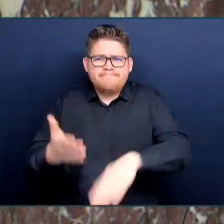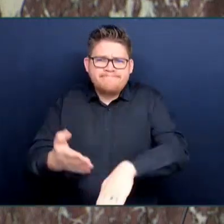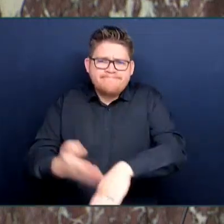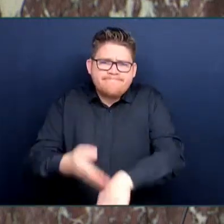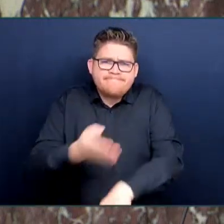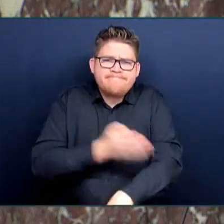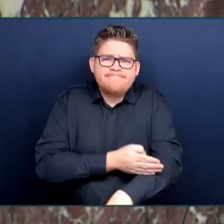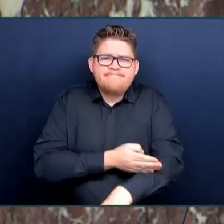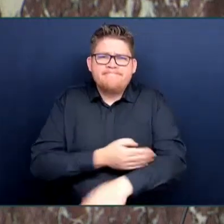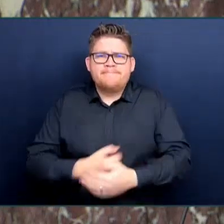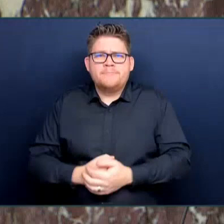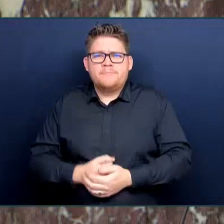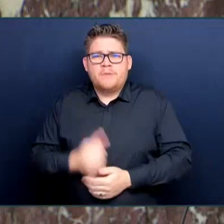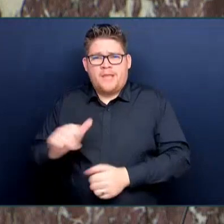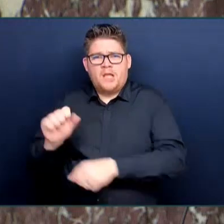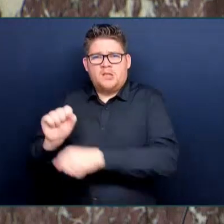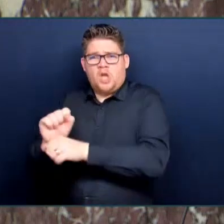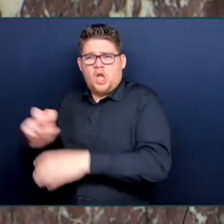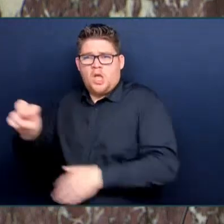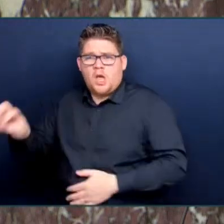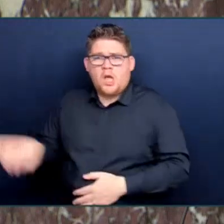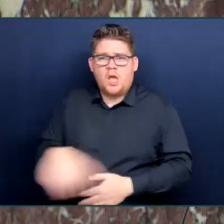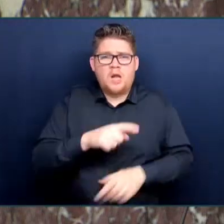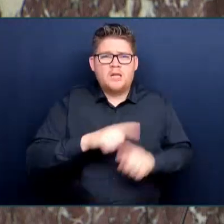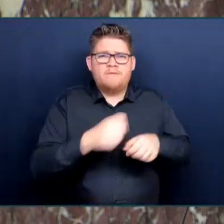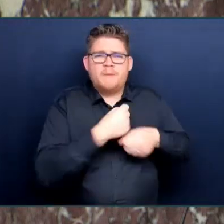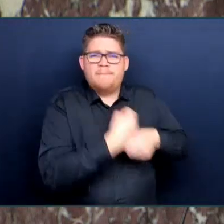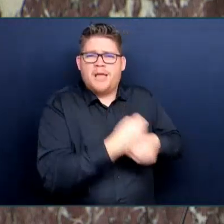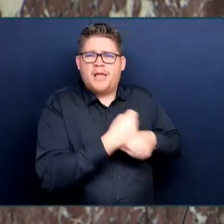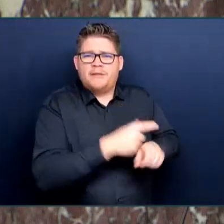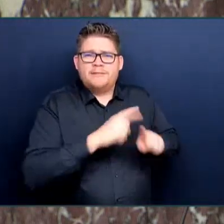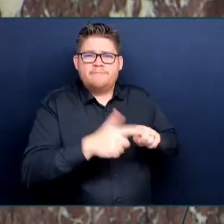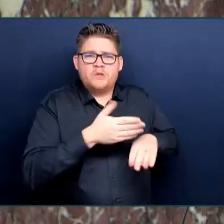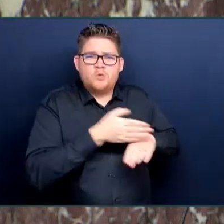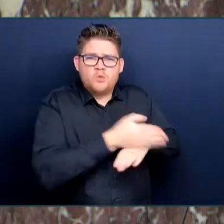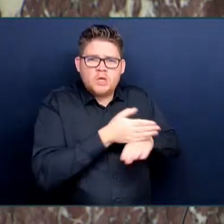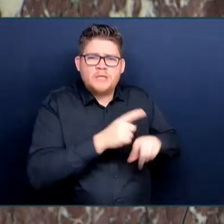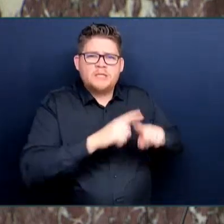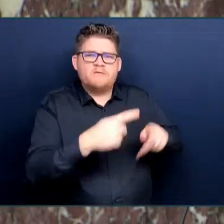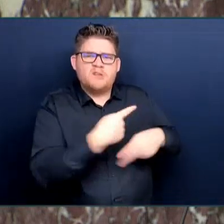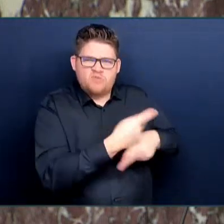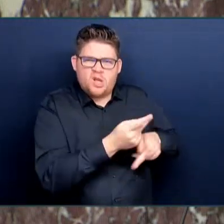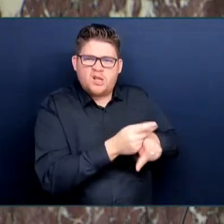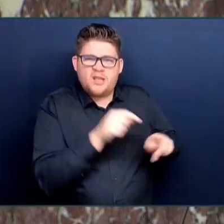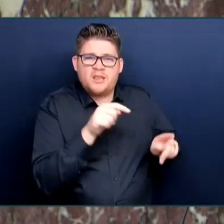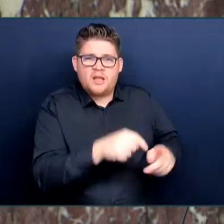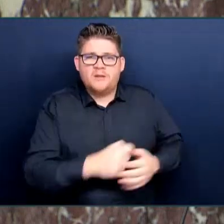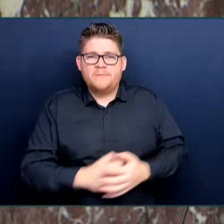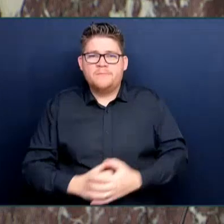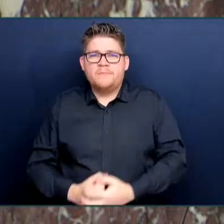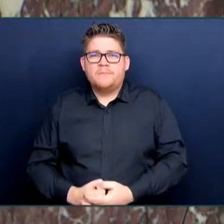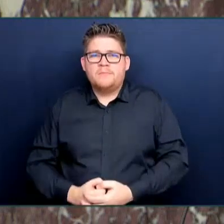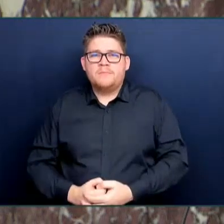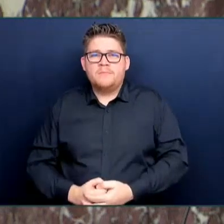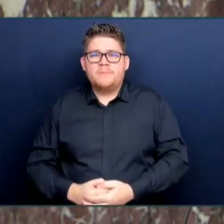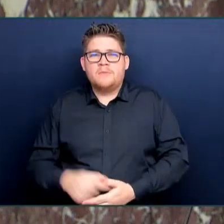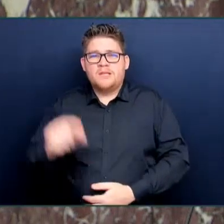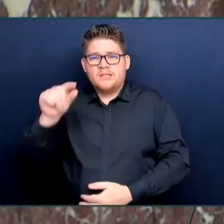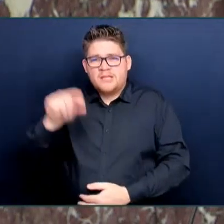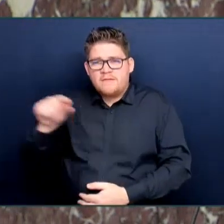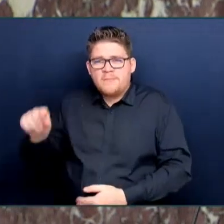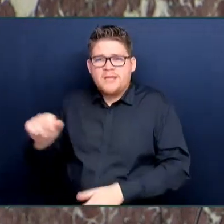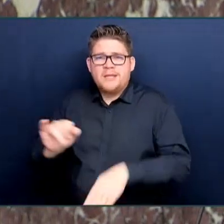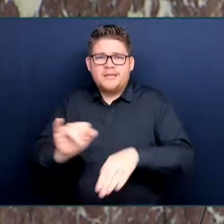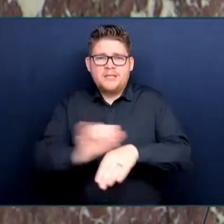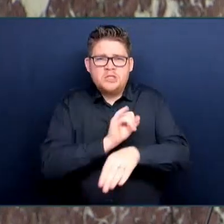forest sector is facing, lack of economic fibre. It's supported by the work of government and industry, and they've completed since